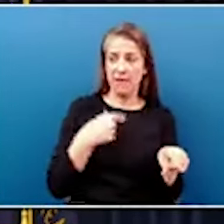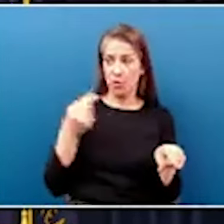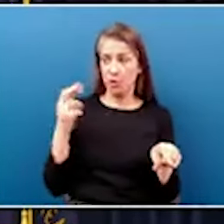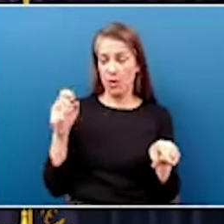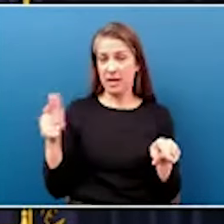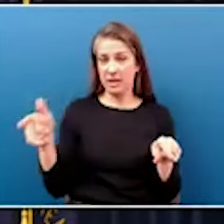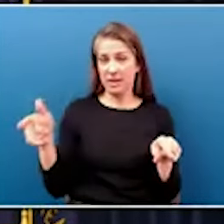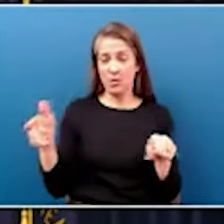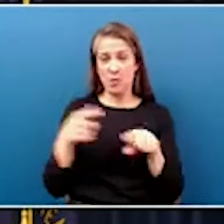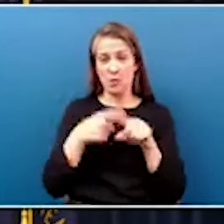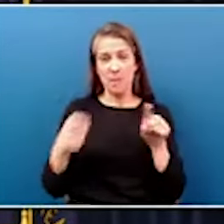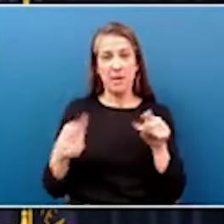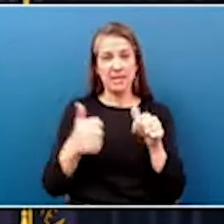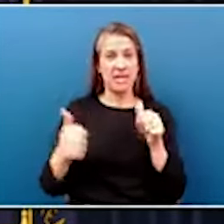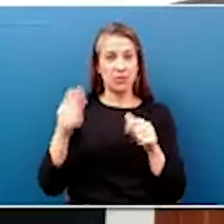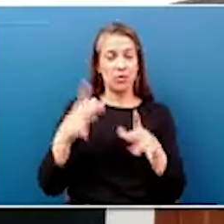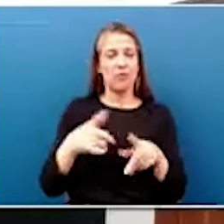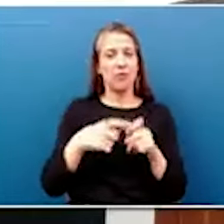of the Riverport Authority.